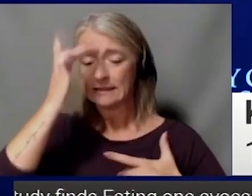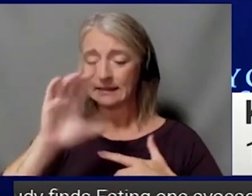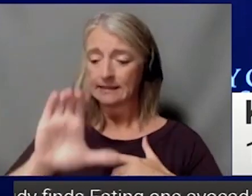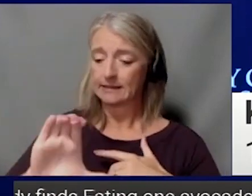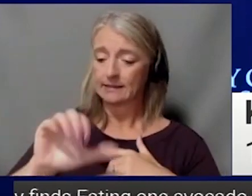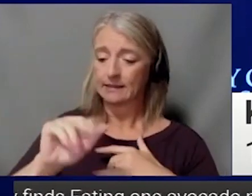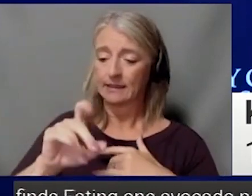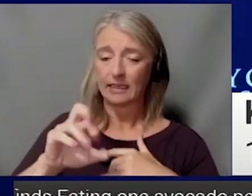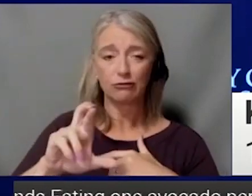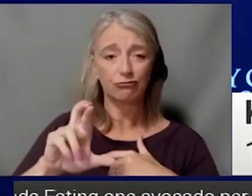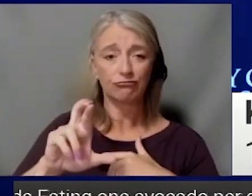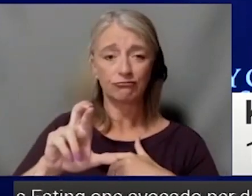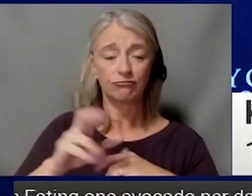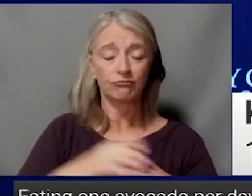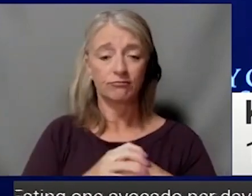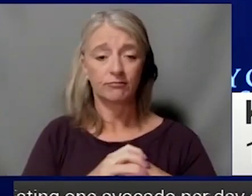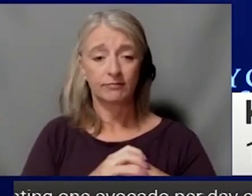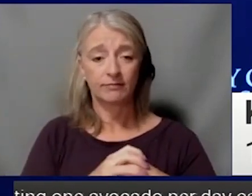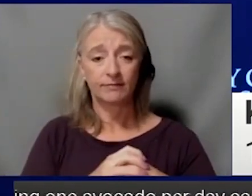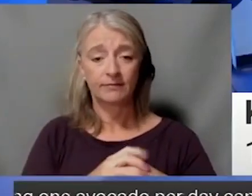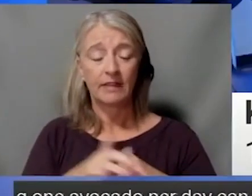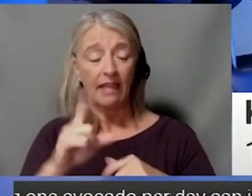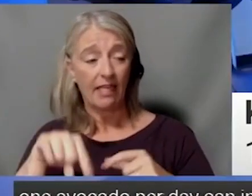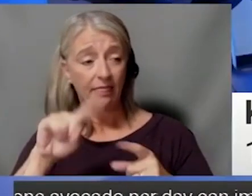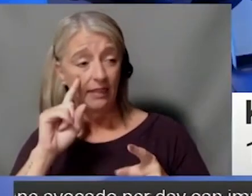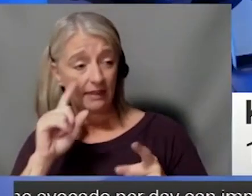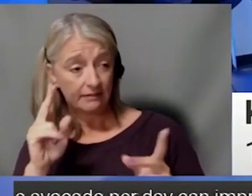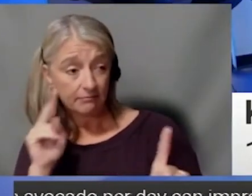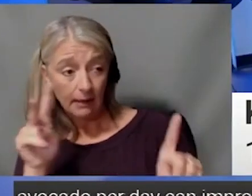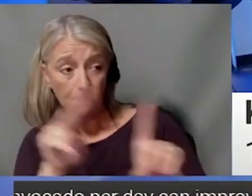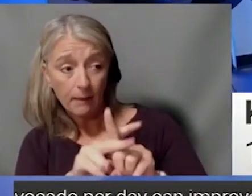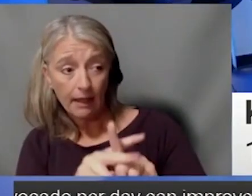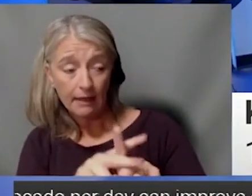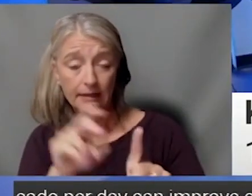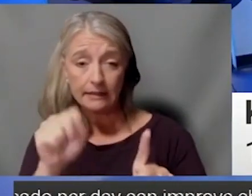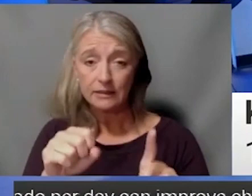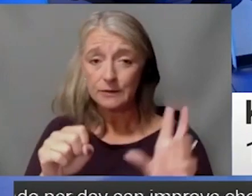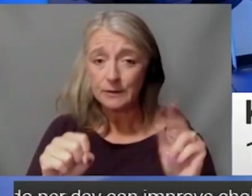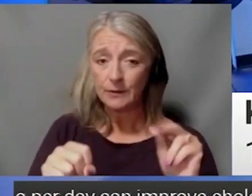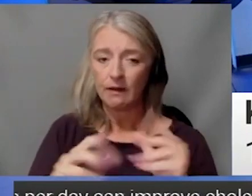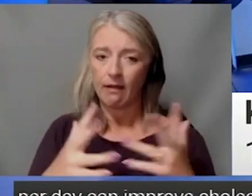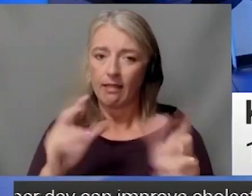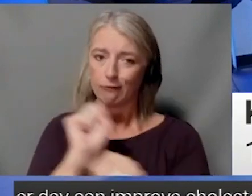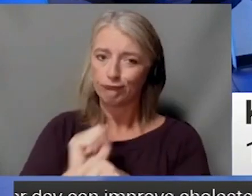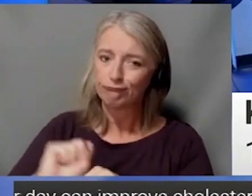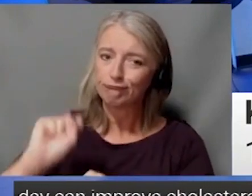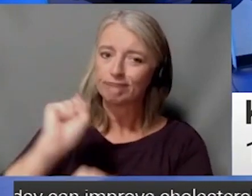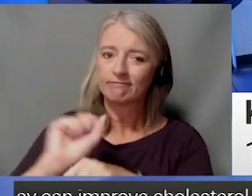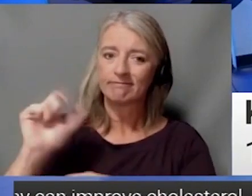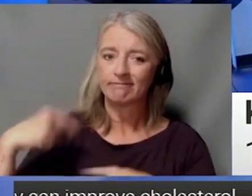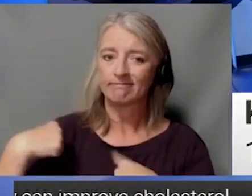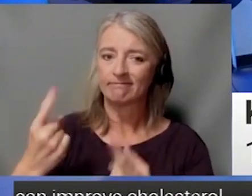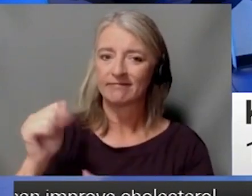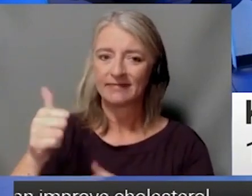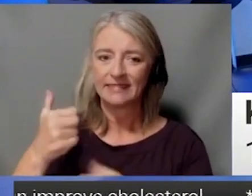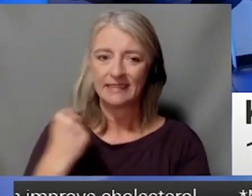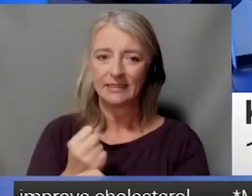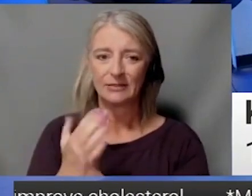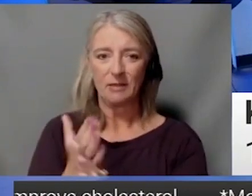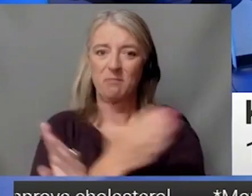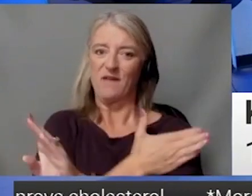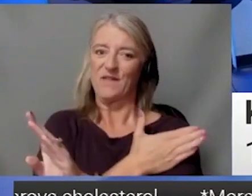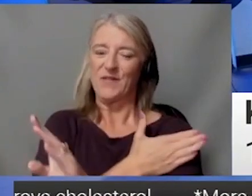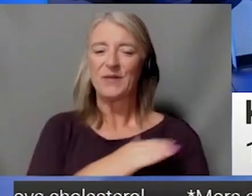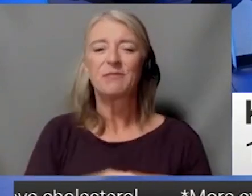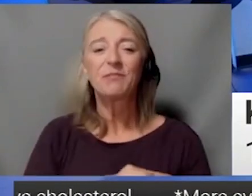whether or not you get to comprehensive or not. So a lot of hard work over the last 10 years and way before that. So we said the word 53.